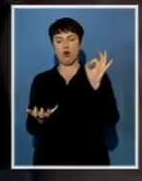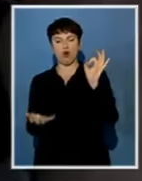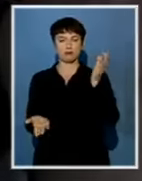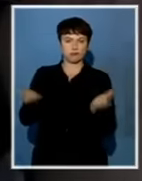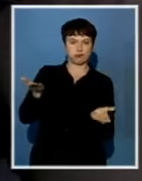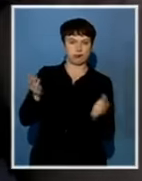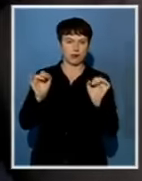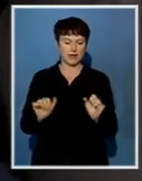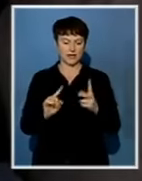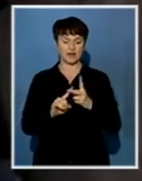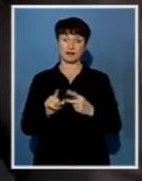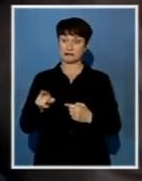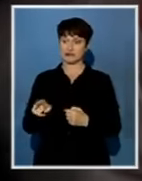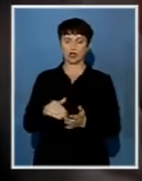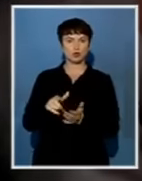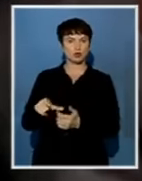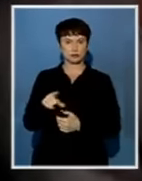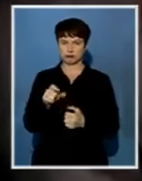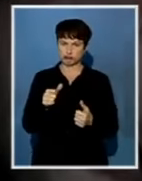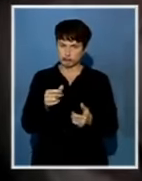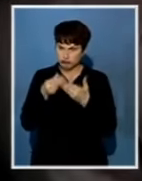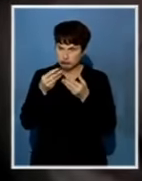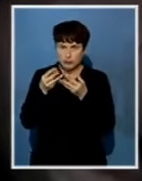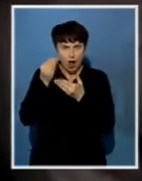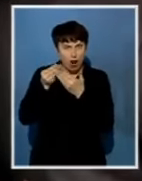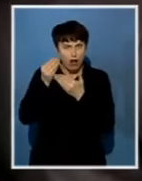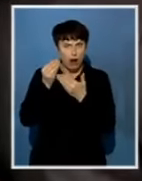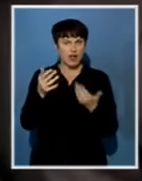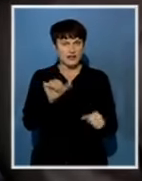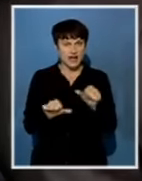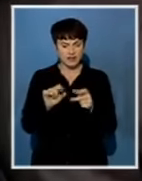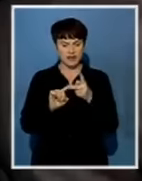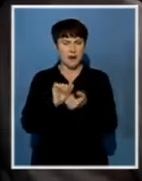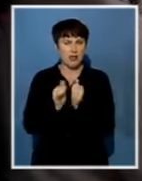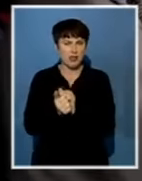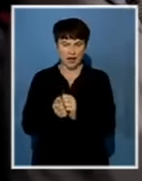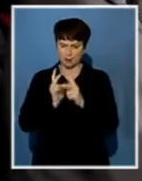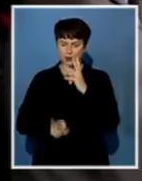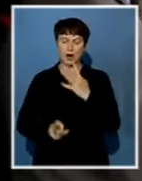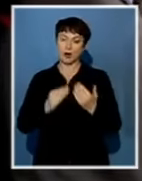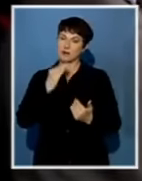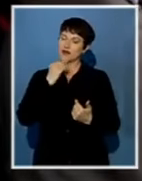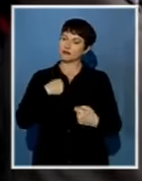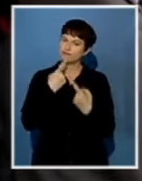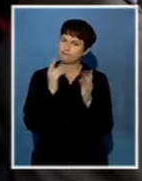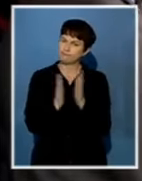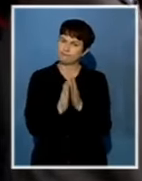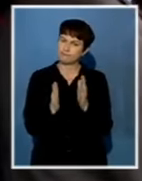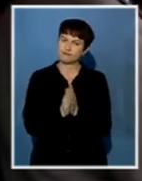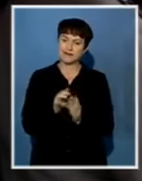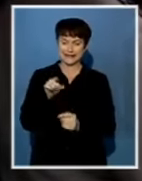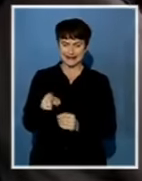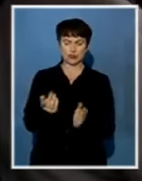doing well in science and maths, which is very important. So, our message is that let's support the